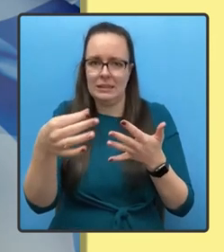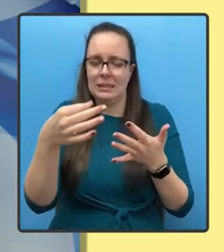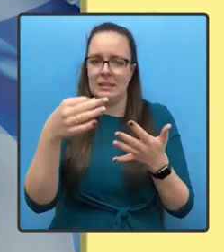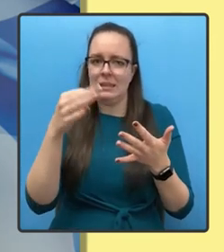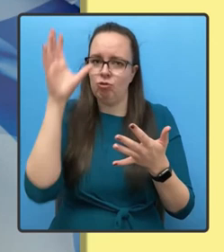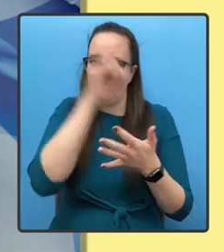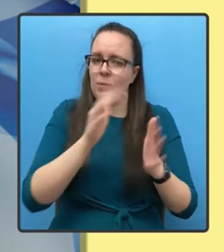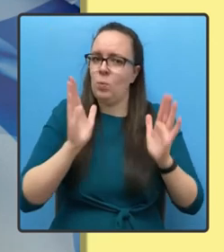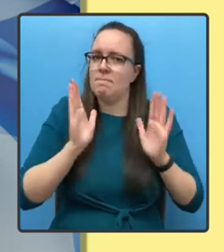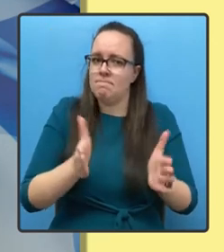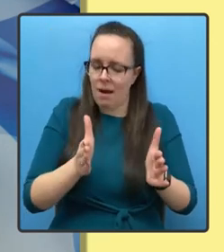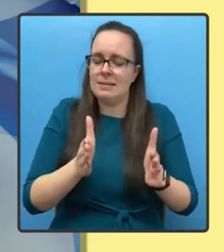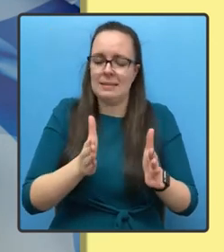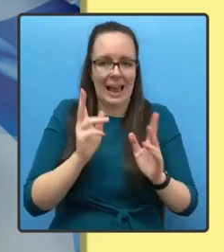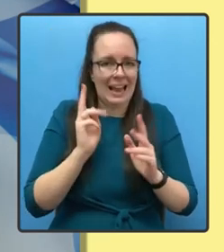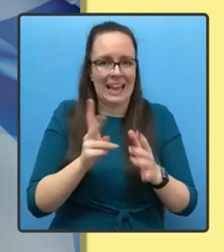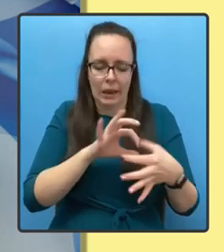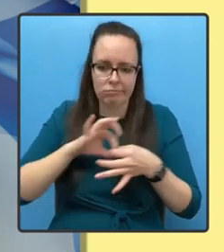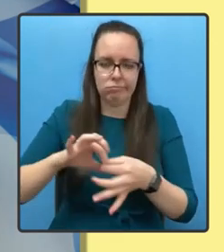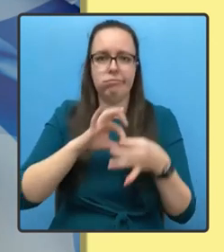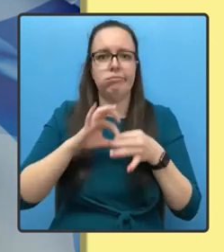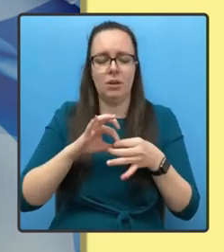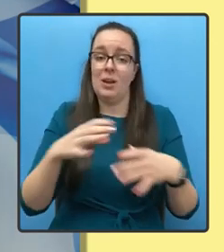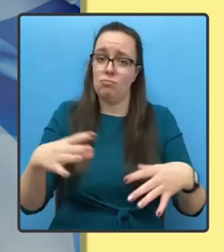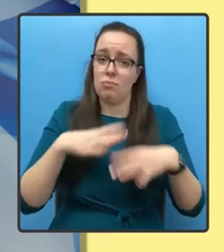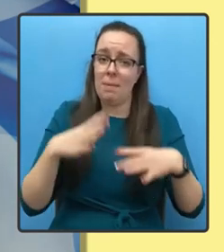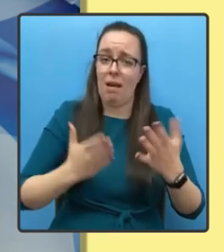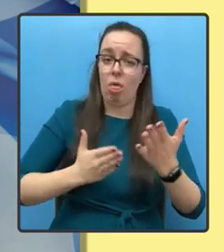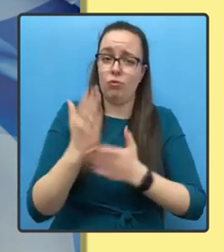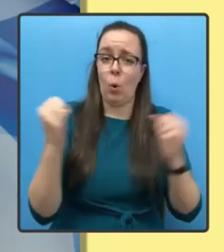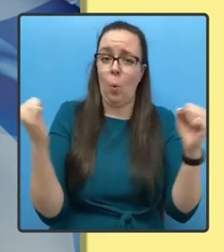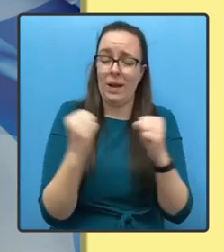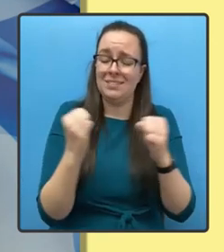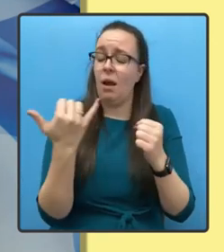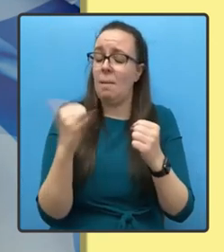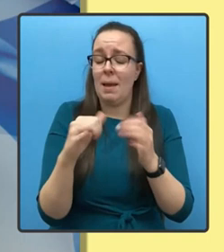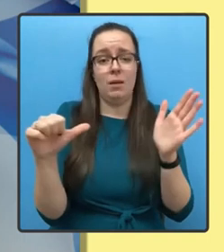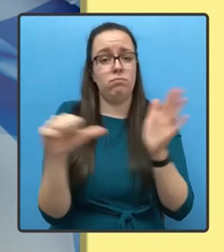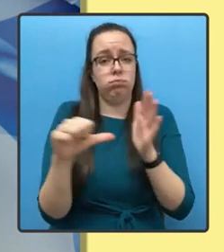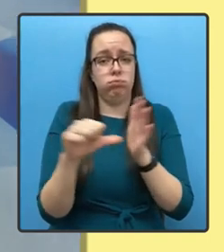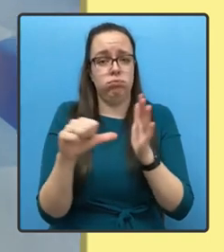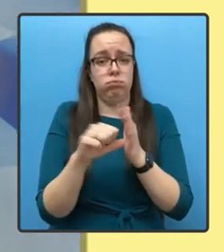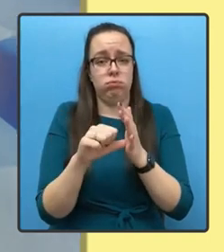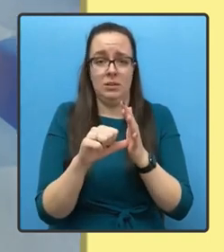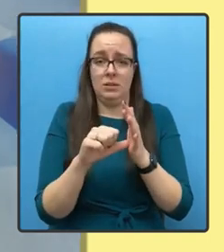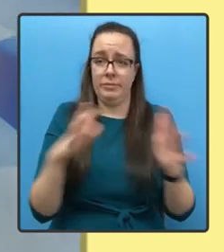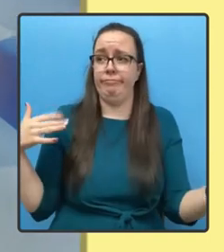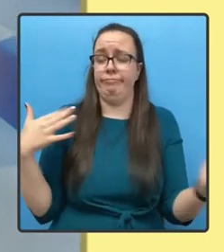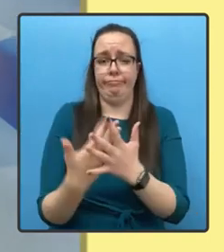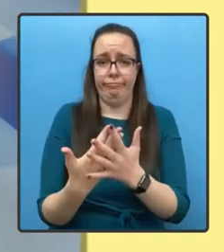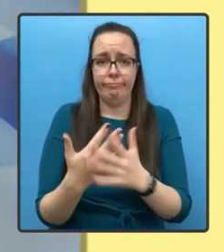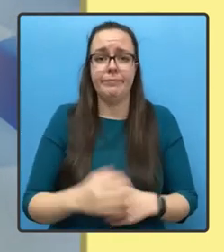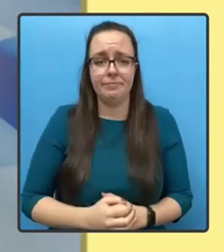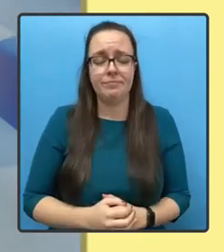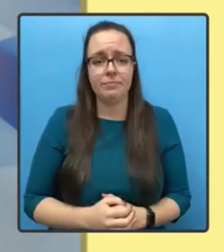as we prepare for a winter that might be tougher than most of us have ever experienced. In recent weeks, we have